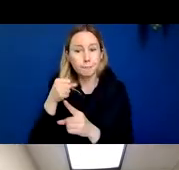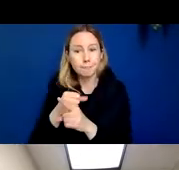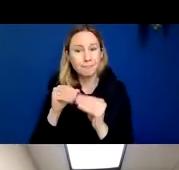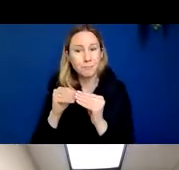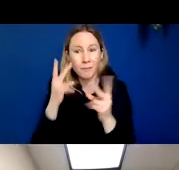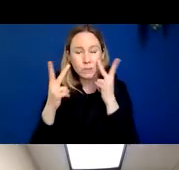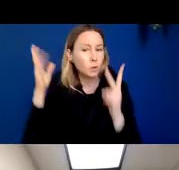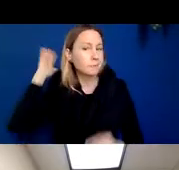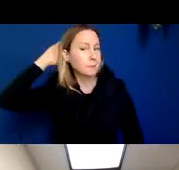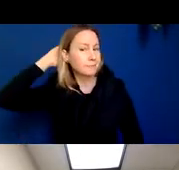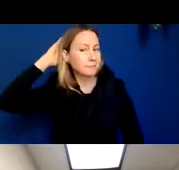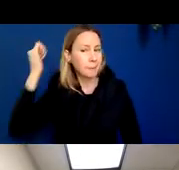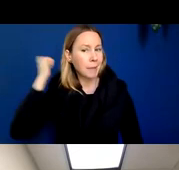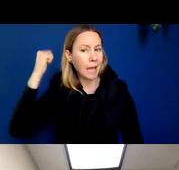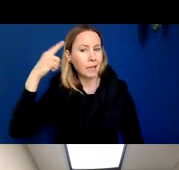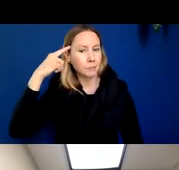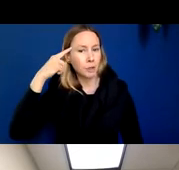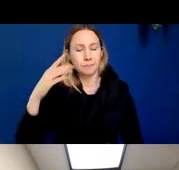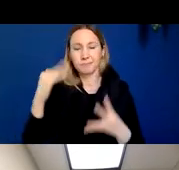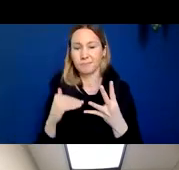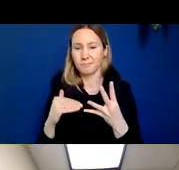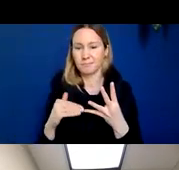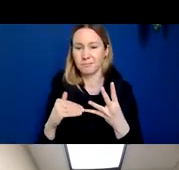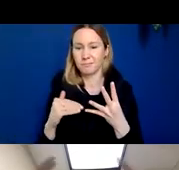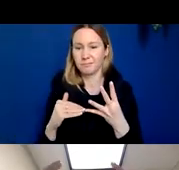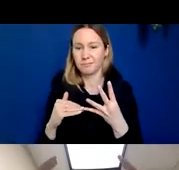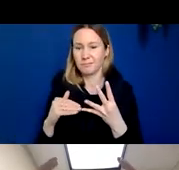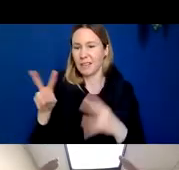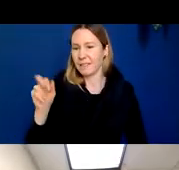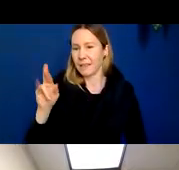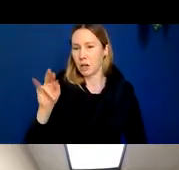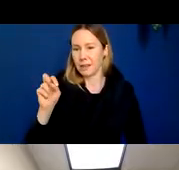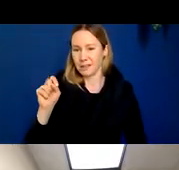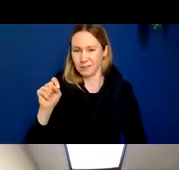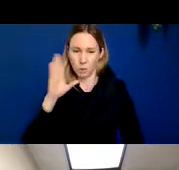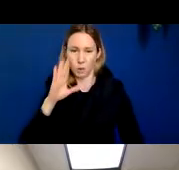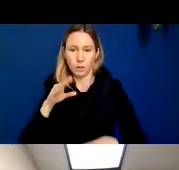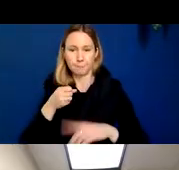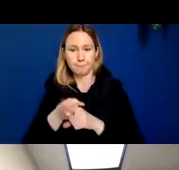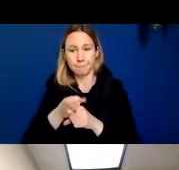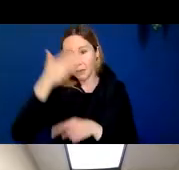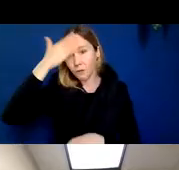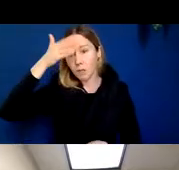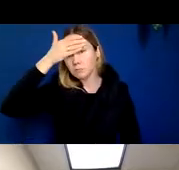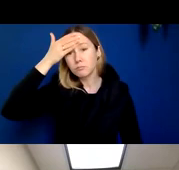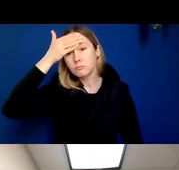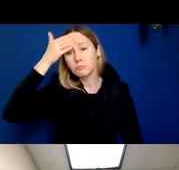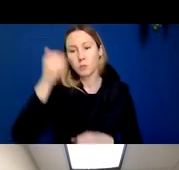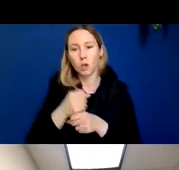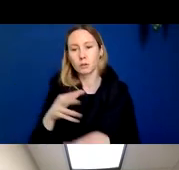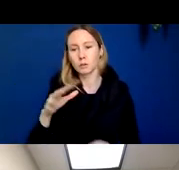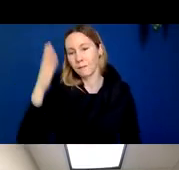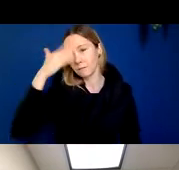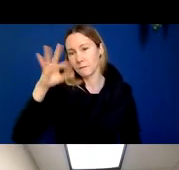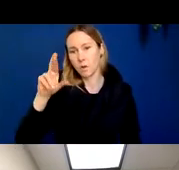of the brain, and lastly, we have a variant of Alzheimer's that tends to attack more of the front of the brain and produce, you know, a frontal syndrome, which is